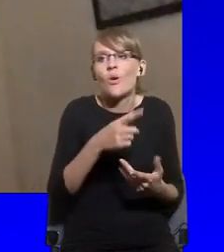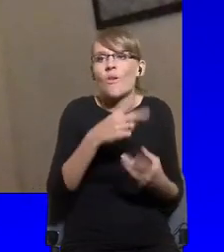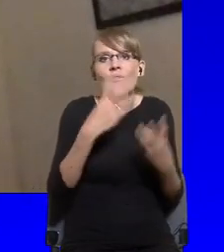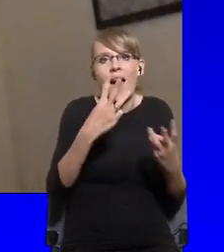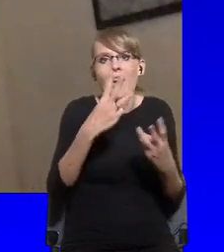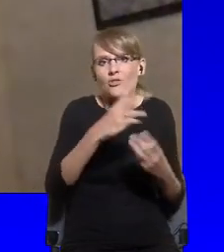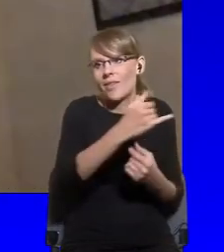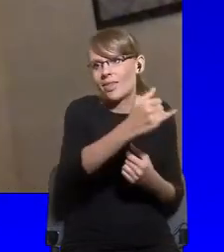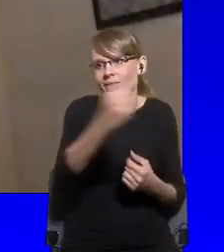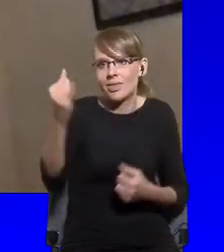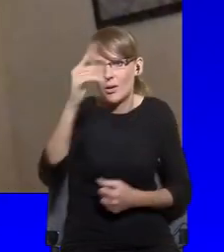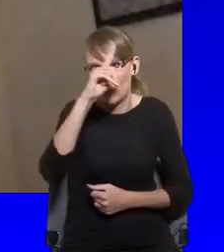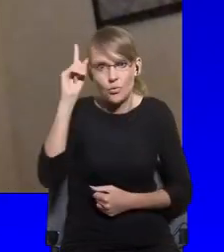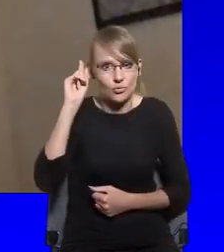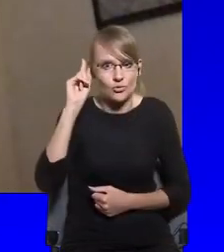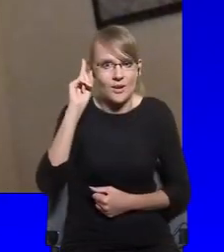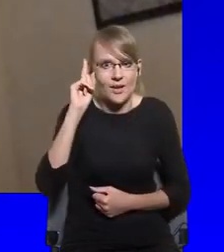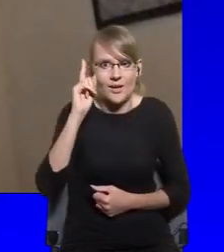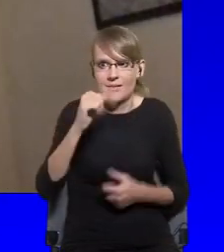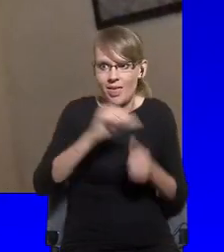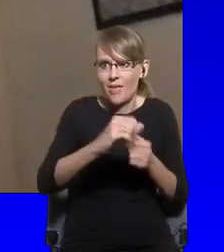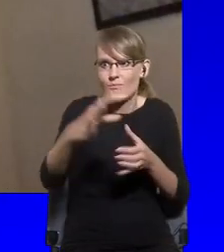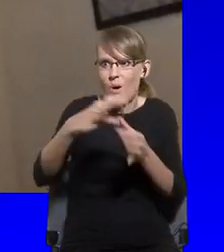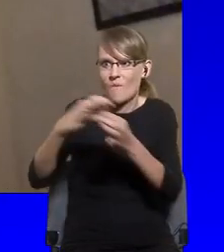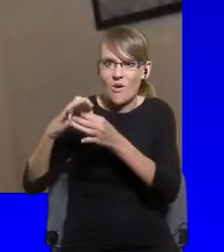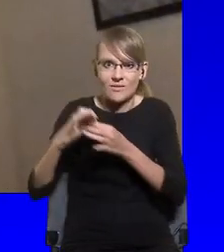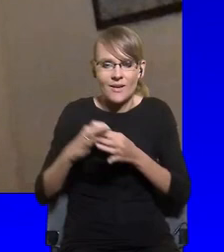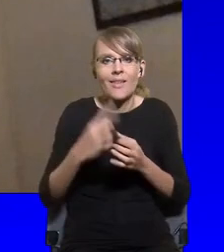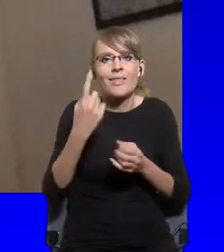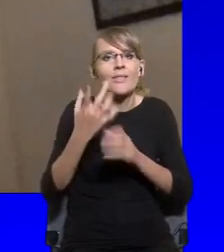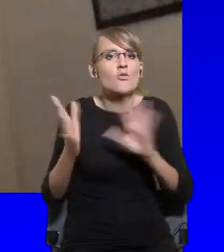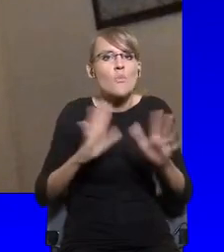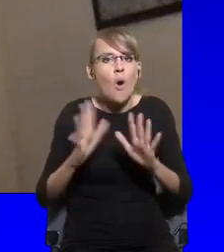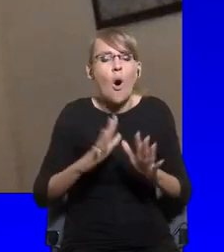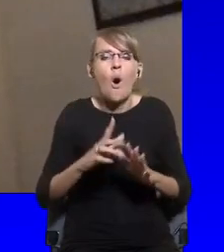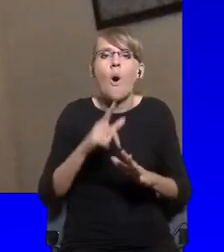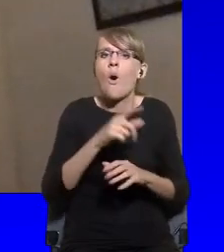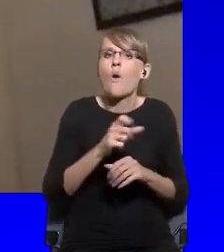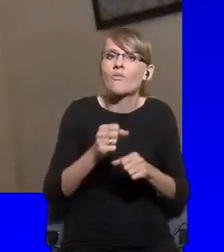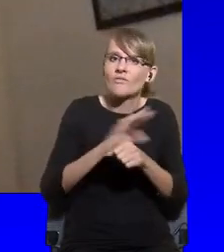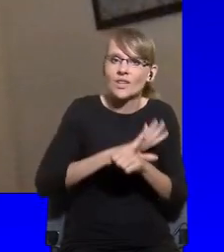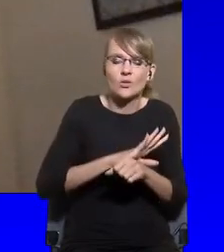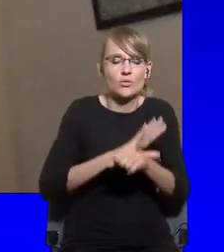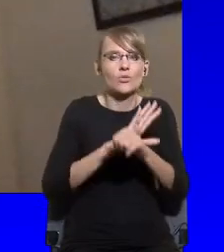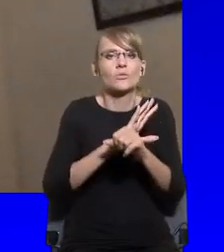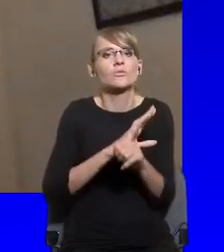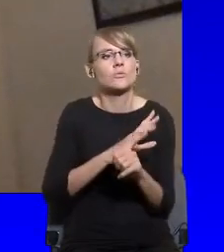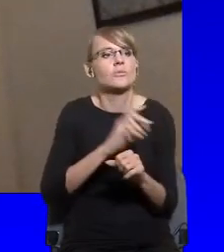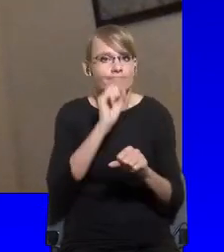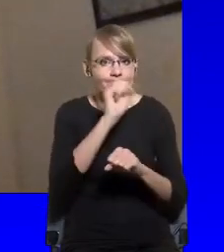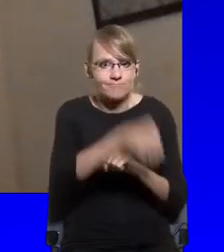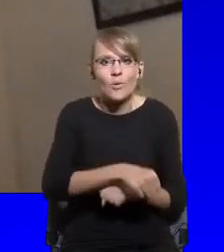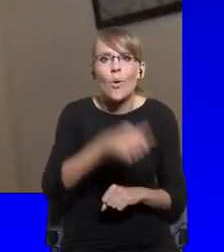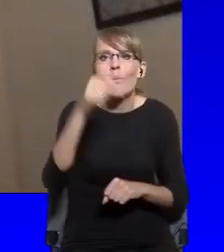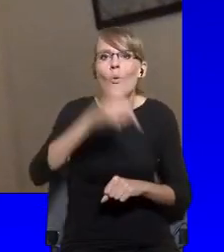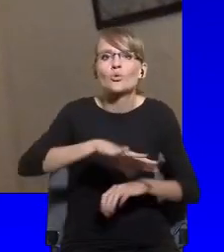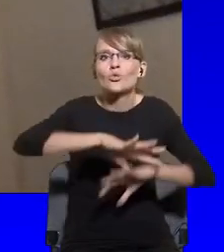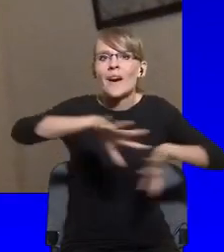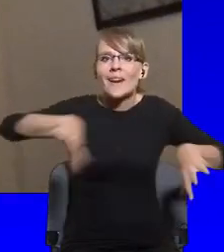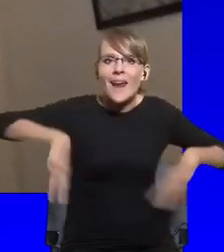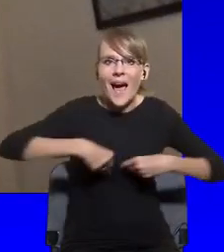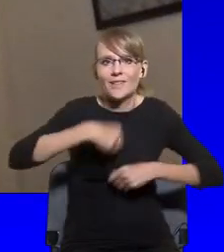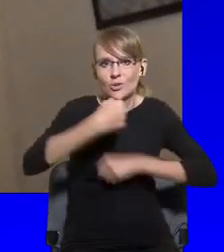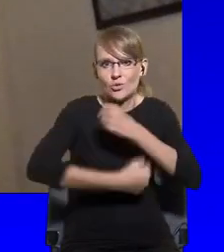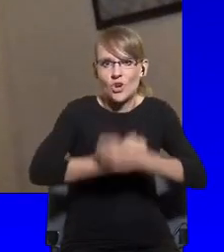of solving it is, in fact, through common action. And that's both true about the